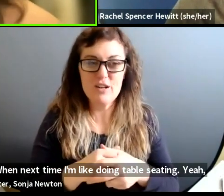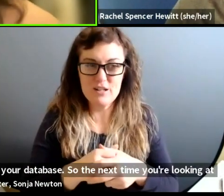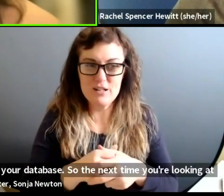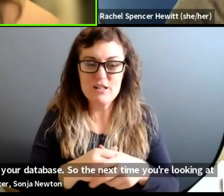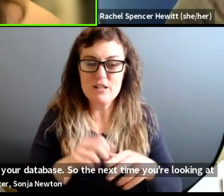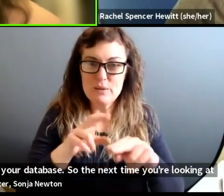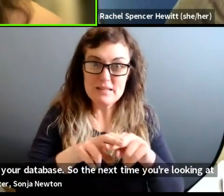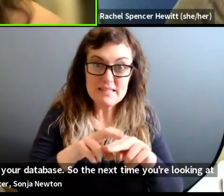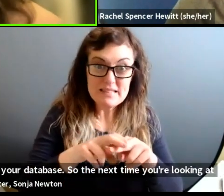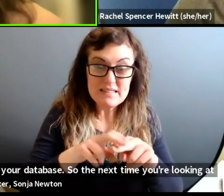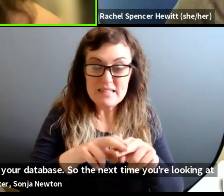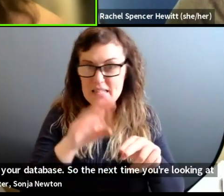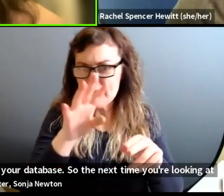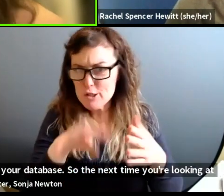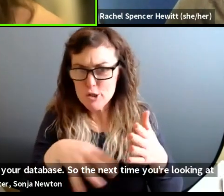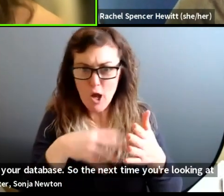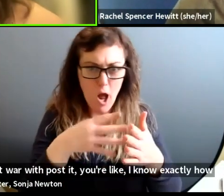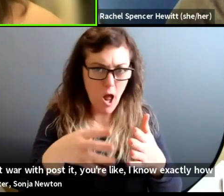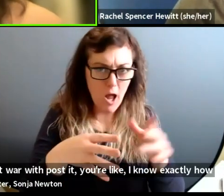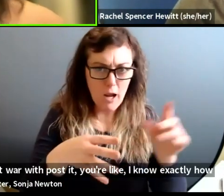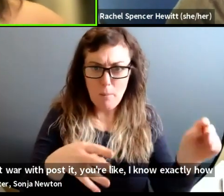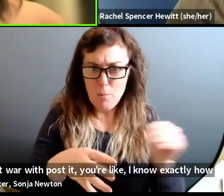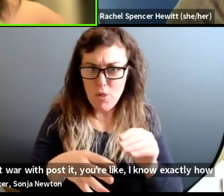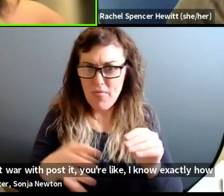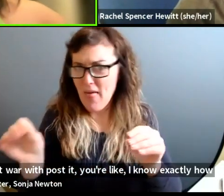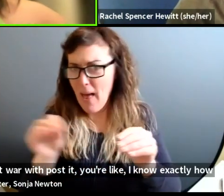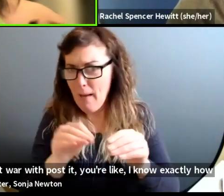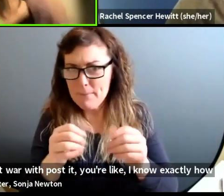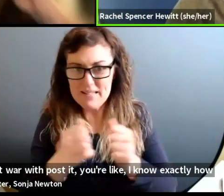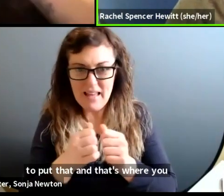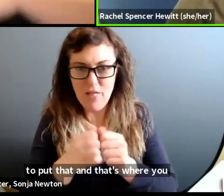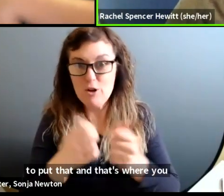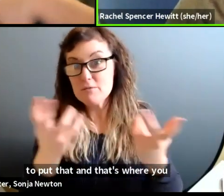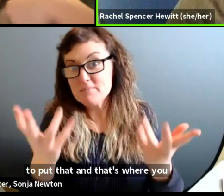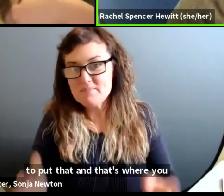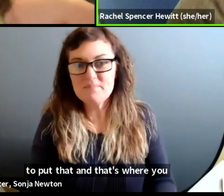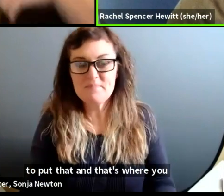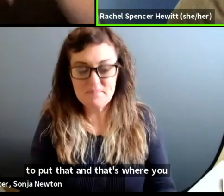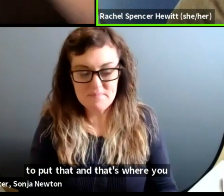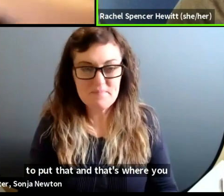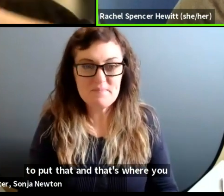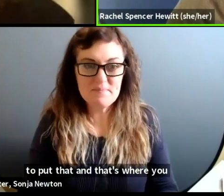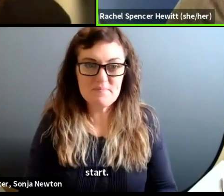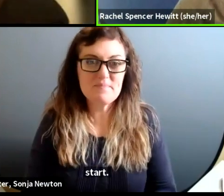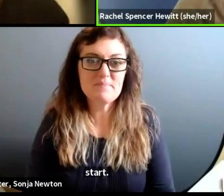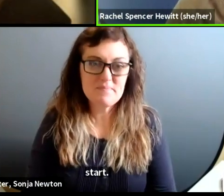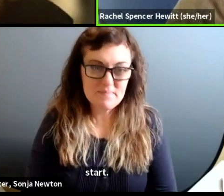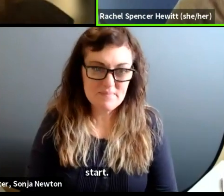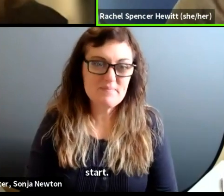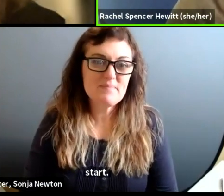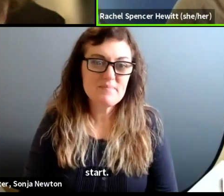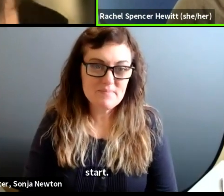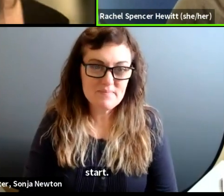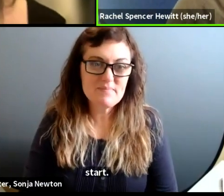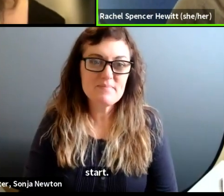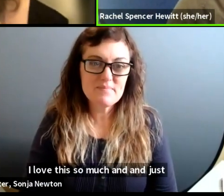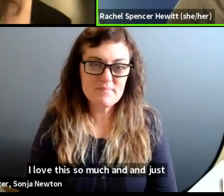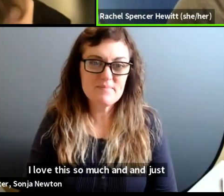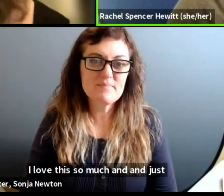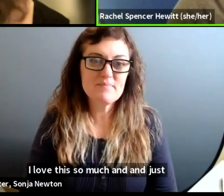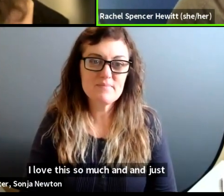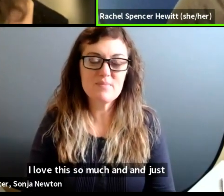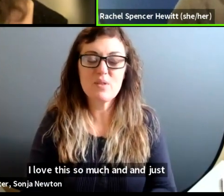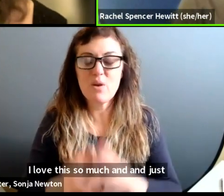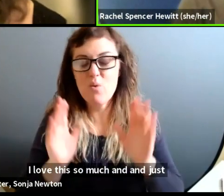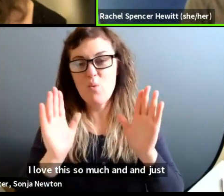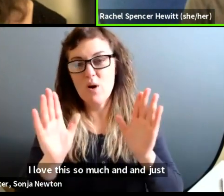with post-its, you're like, I know exactly who to put that. And that's where you start. I love this so much. Um, and just to offer, I